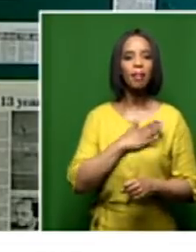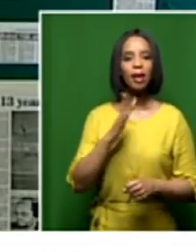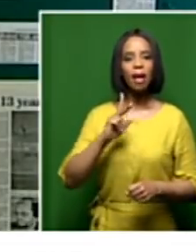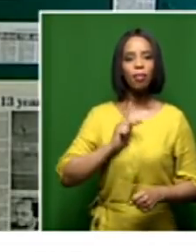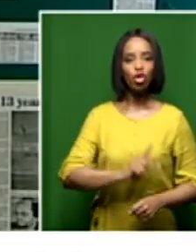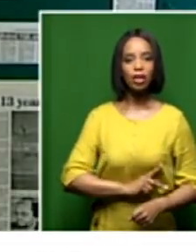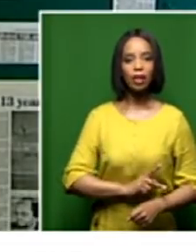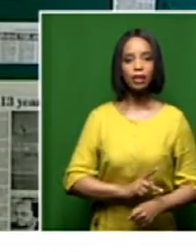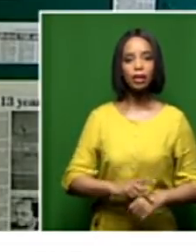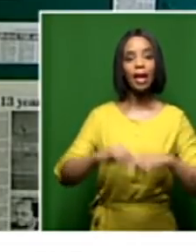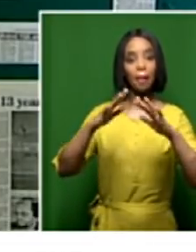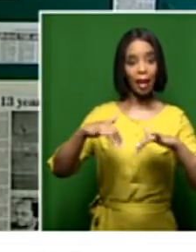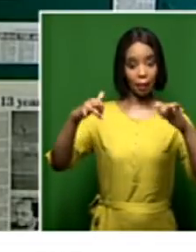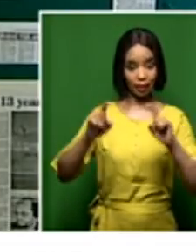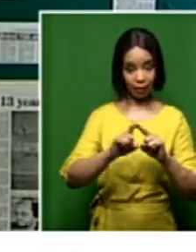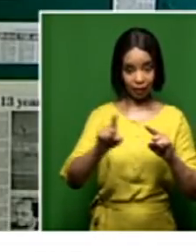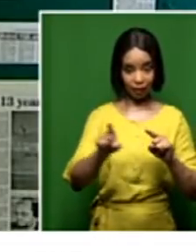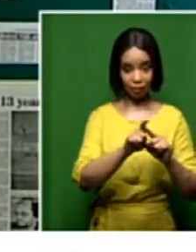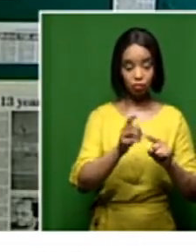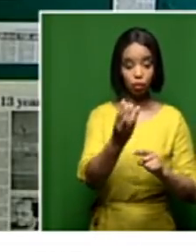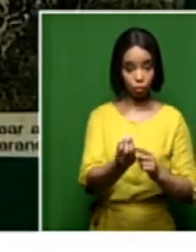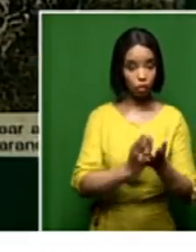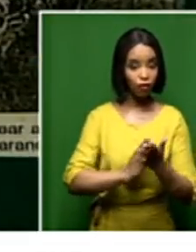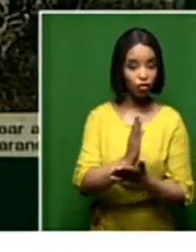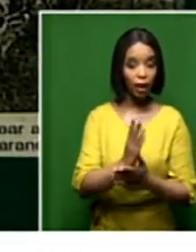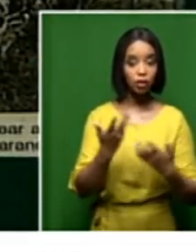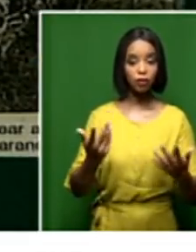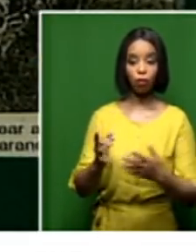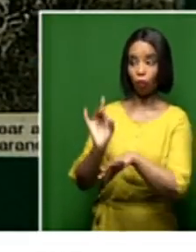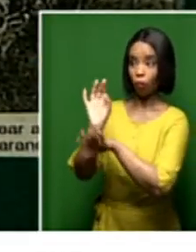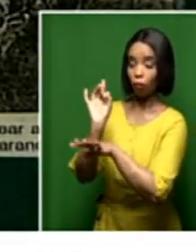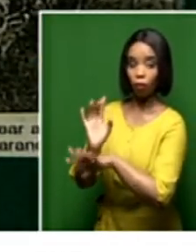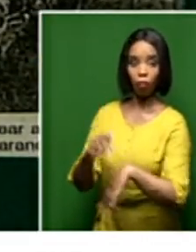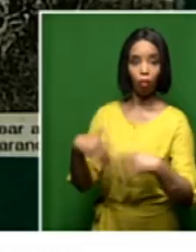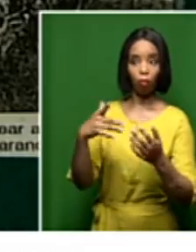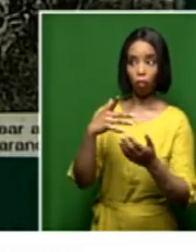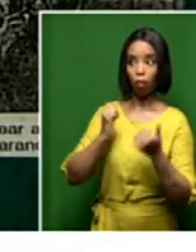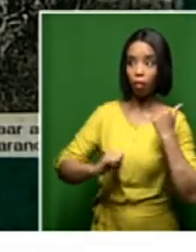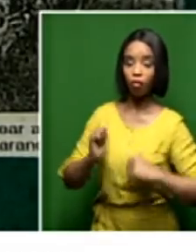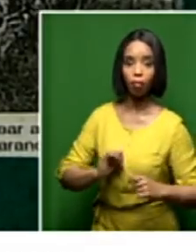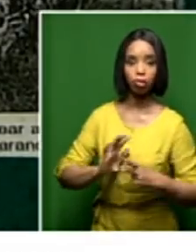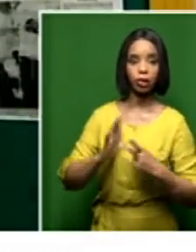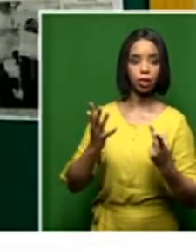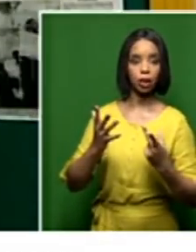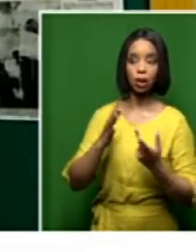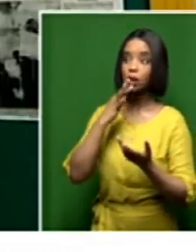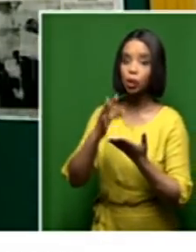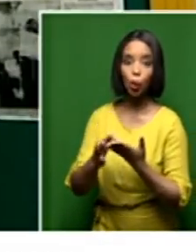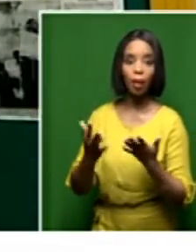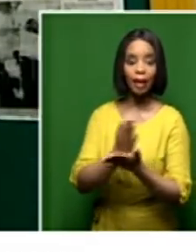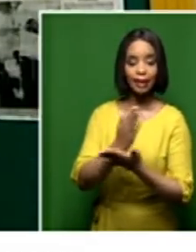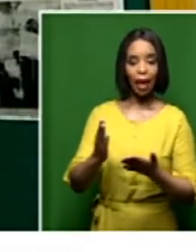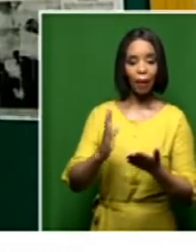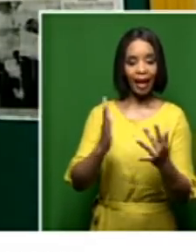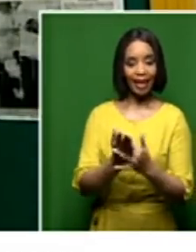do you have the right to advise the president on performance, make recommendations in cases such as